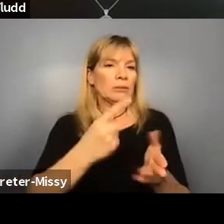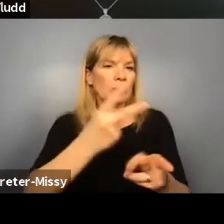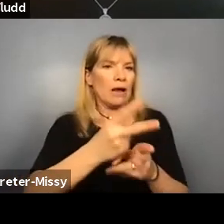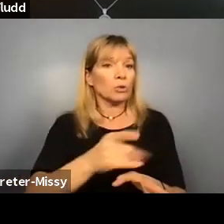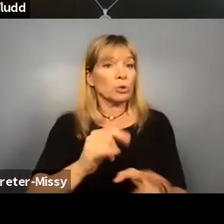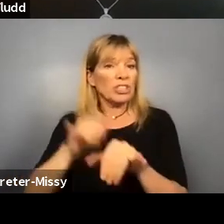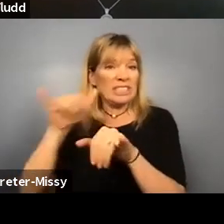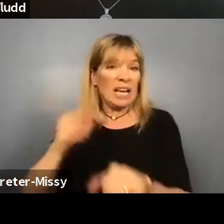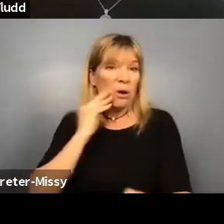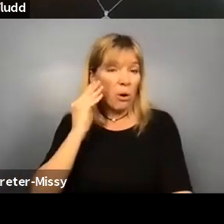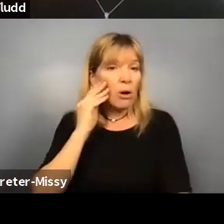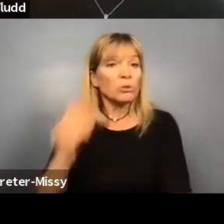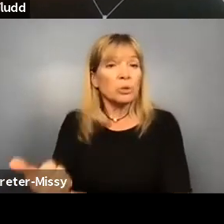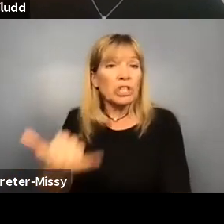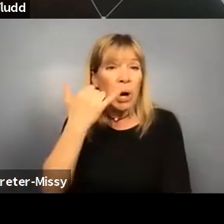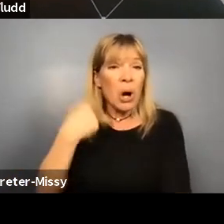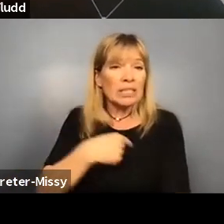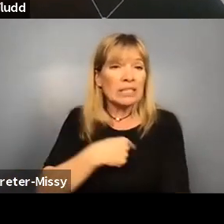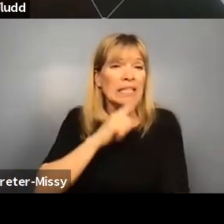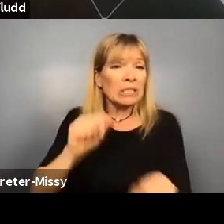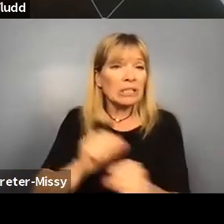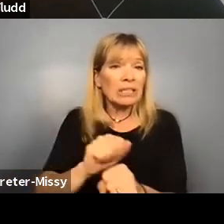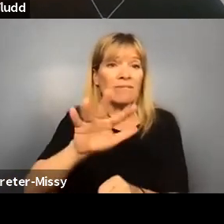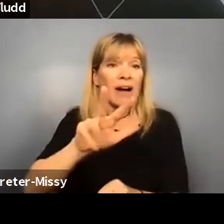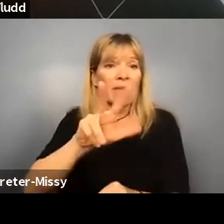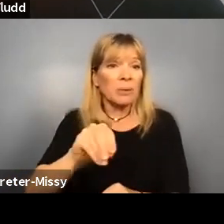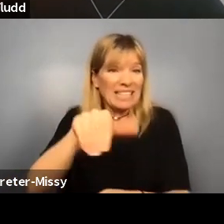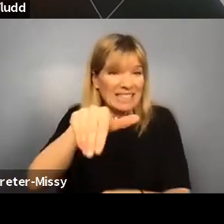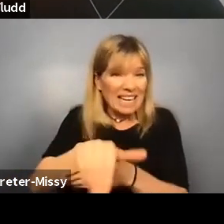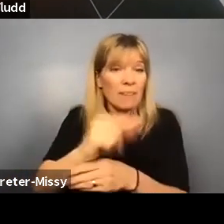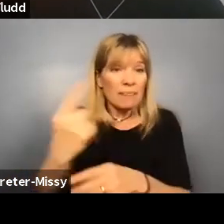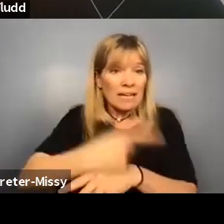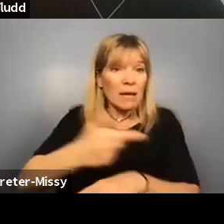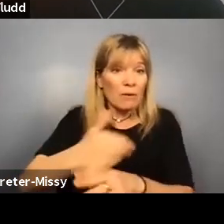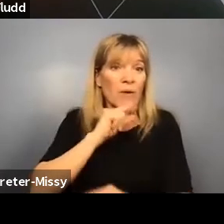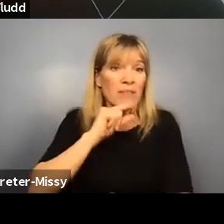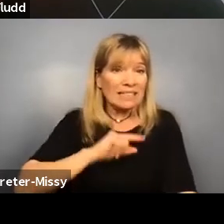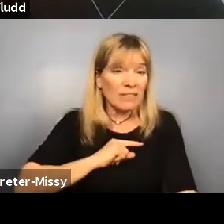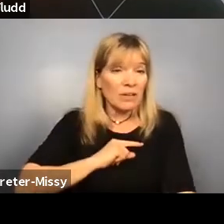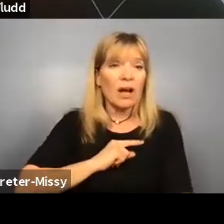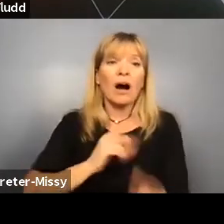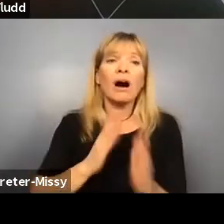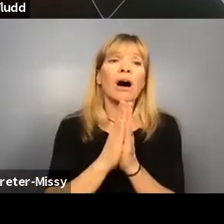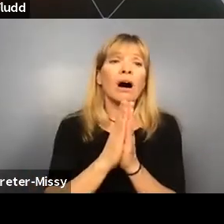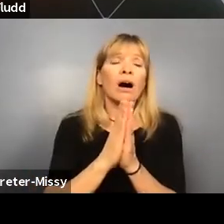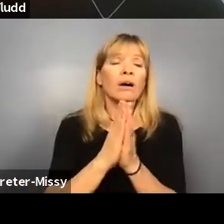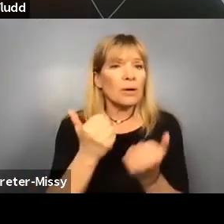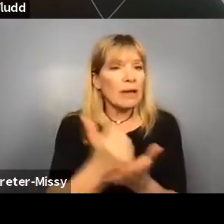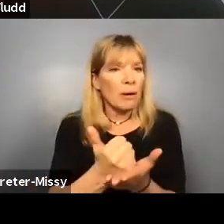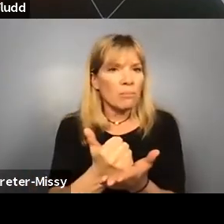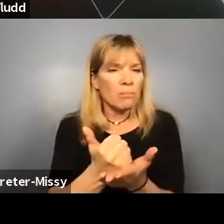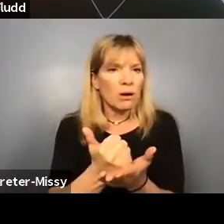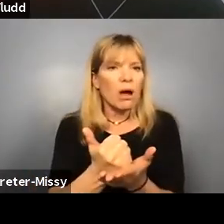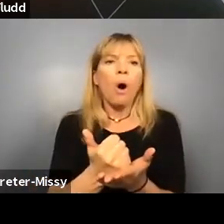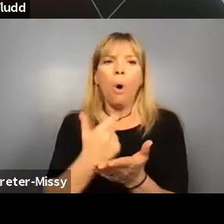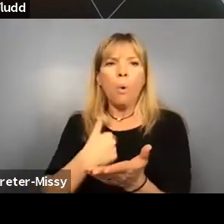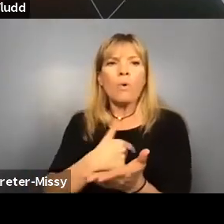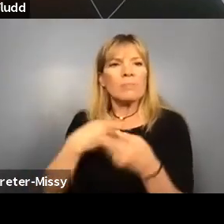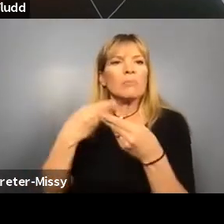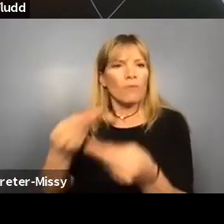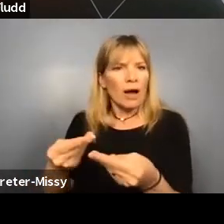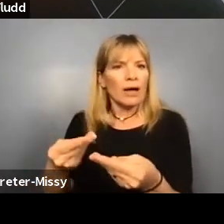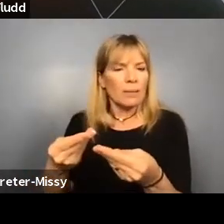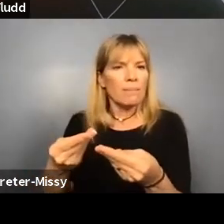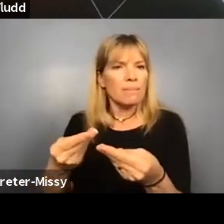she could remain at home and she called us literally at 5 30 pm the day before Thanksgiving desperate for help. We've been able to provide